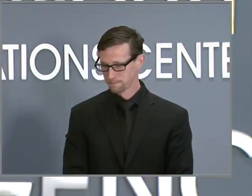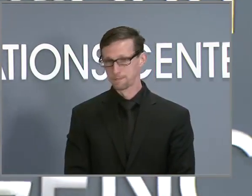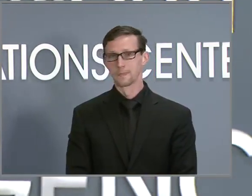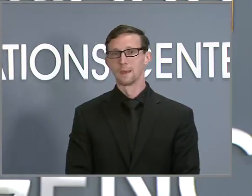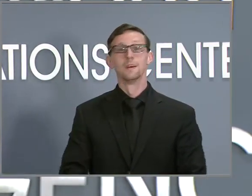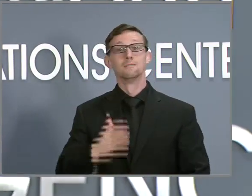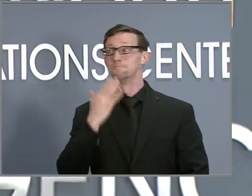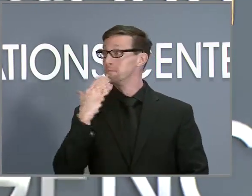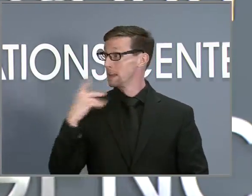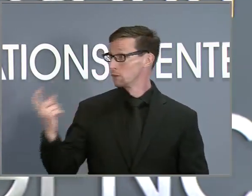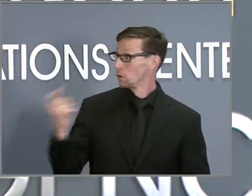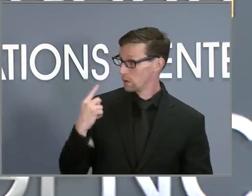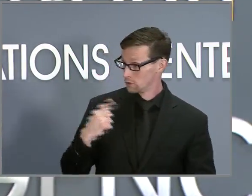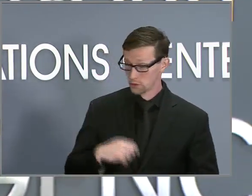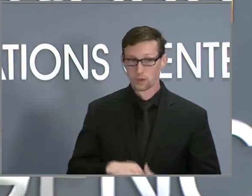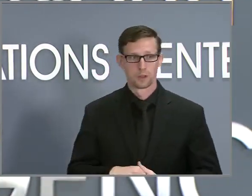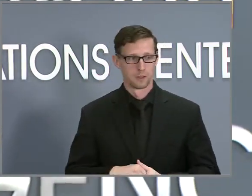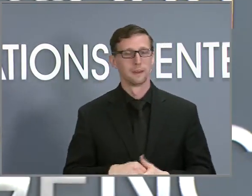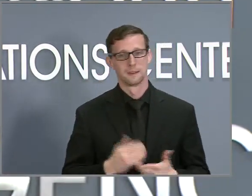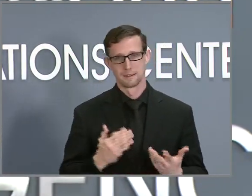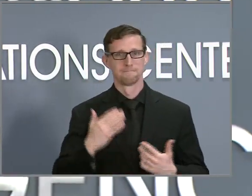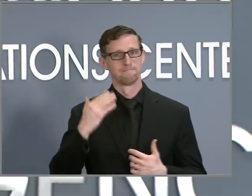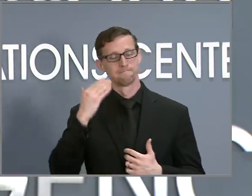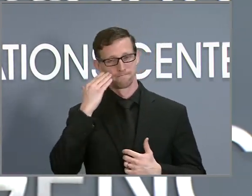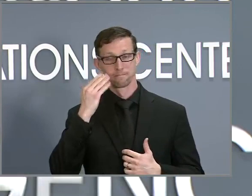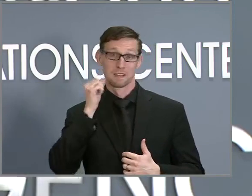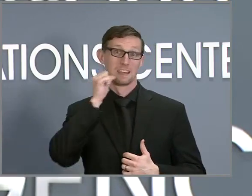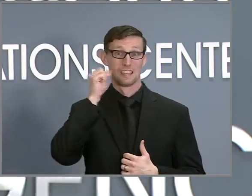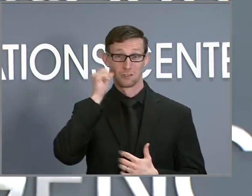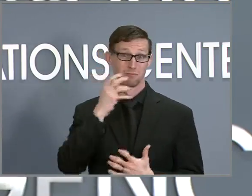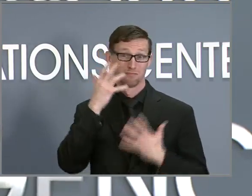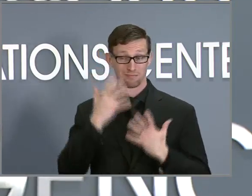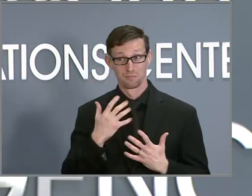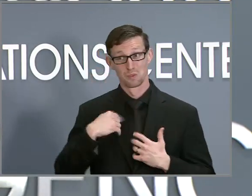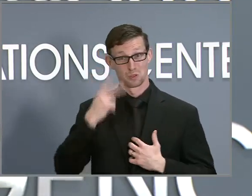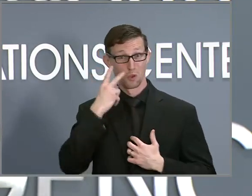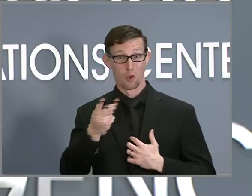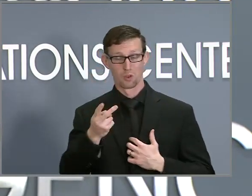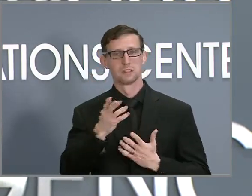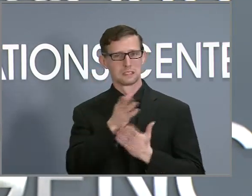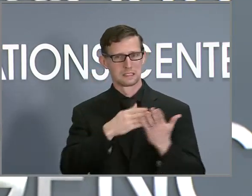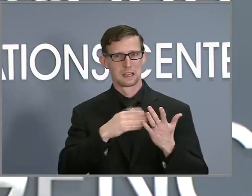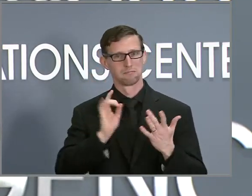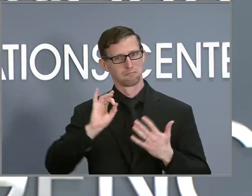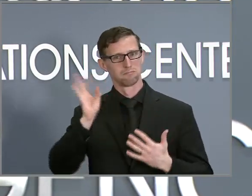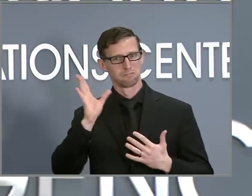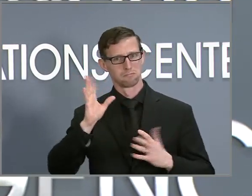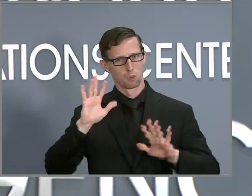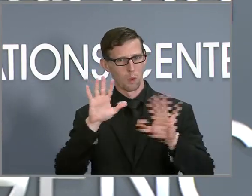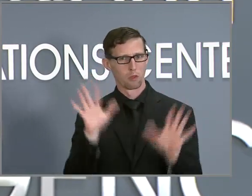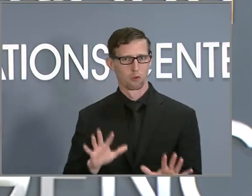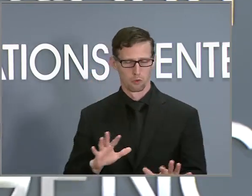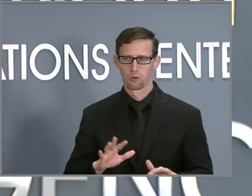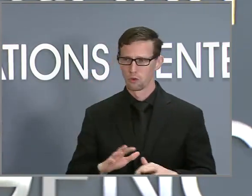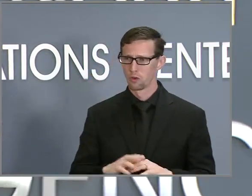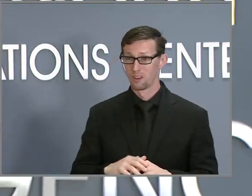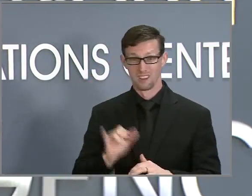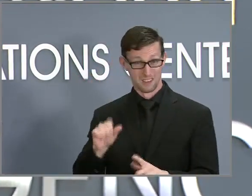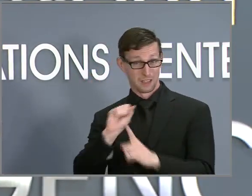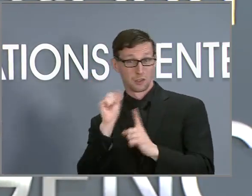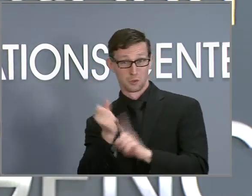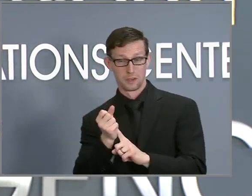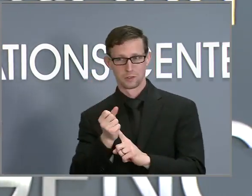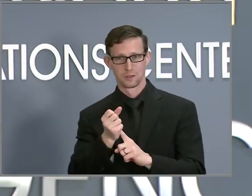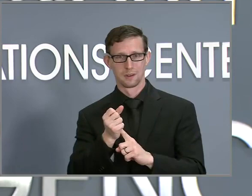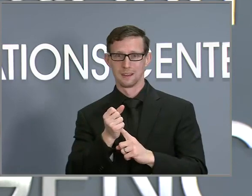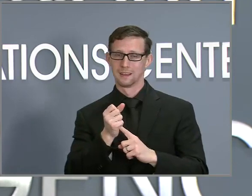Thanks for the question. You know, I think yesterday, unfortunately, we saw some pretty rough weather. And I think in that situation, we want to, of course,